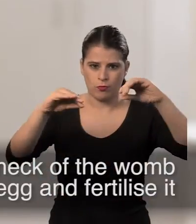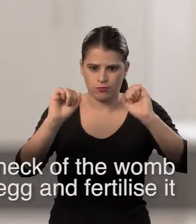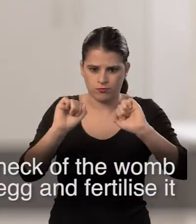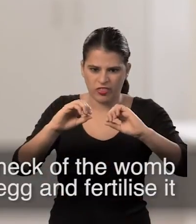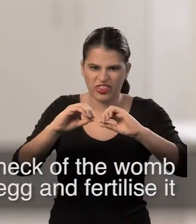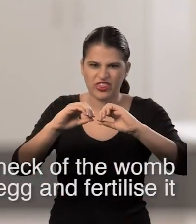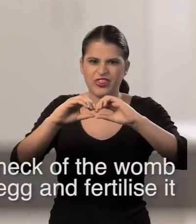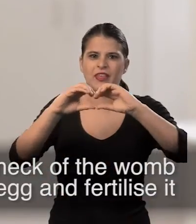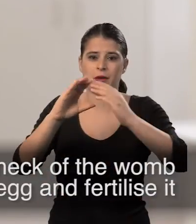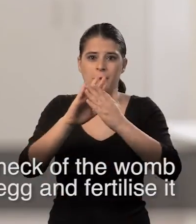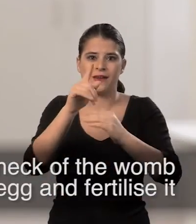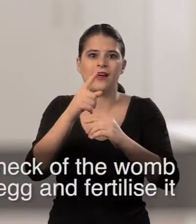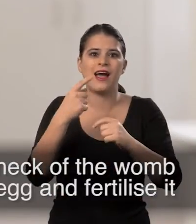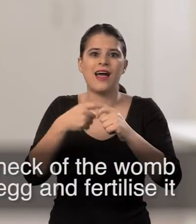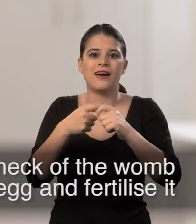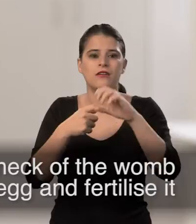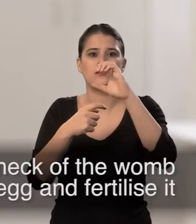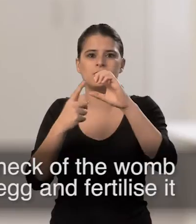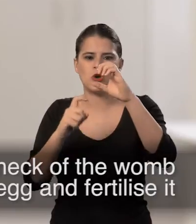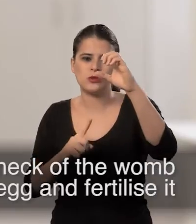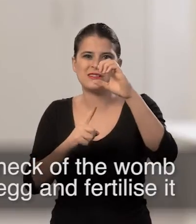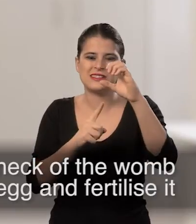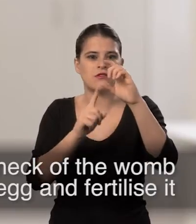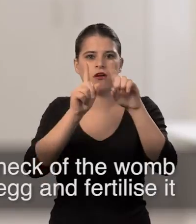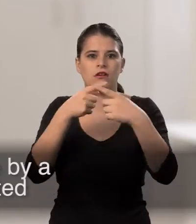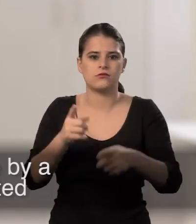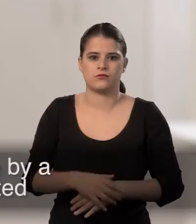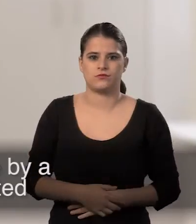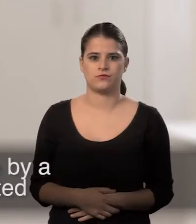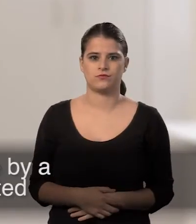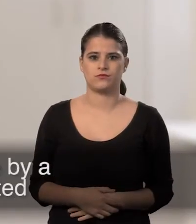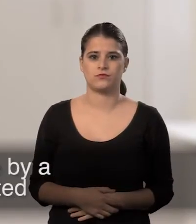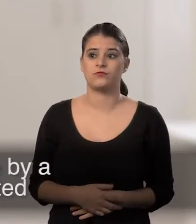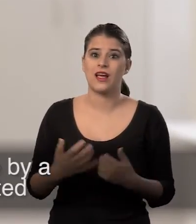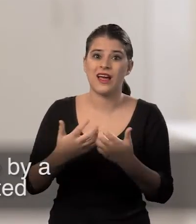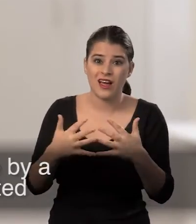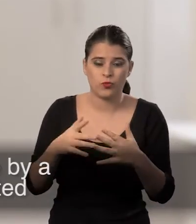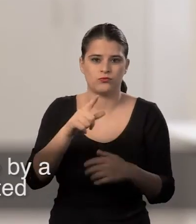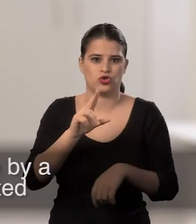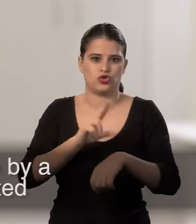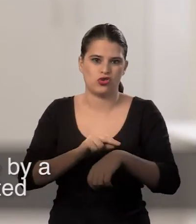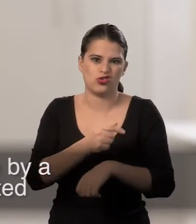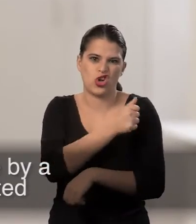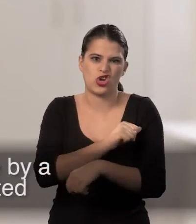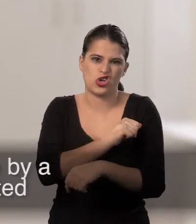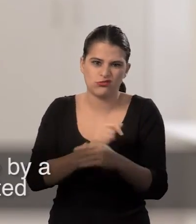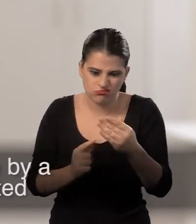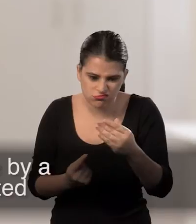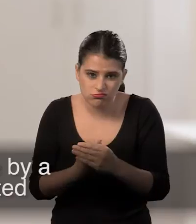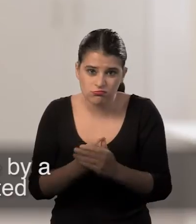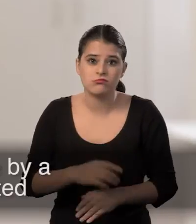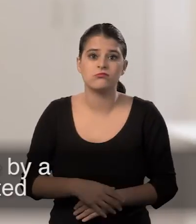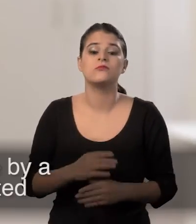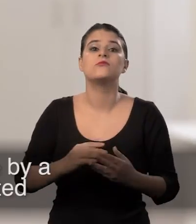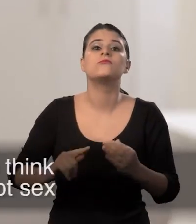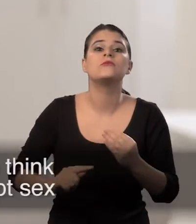making it harder for sperm to reach the egg and fertilise it. It requires a small procedure by a doctor or a nurse to